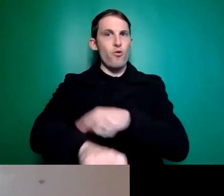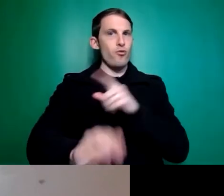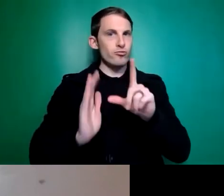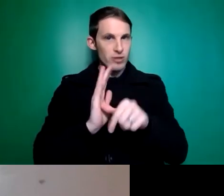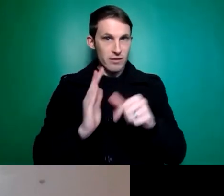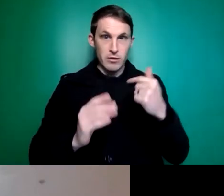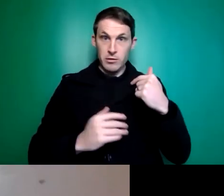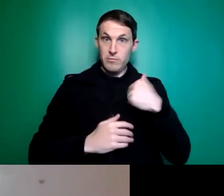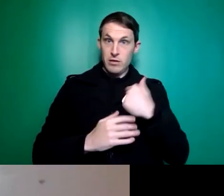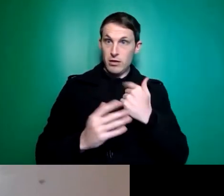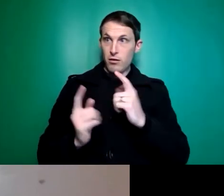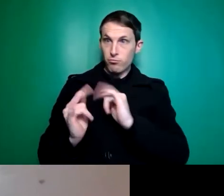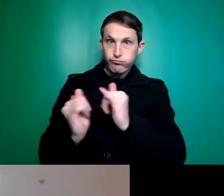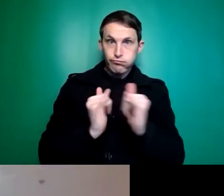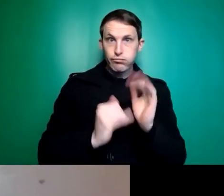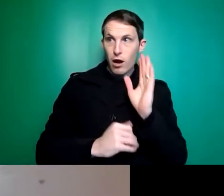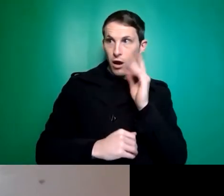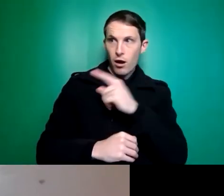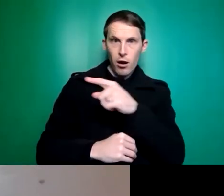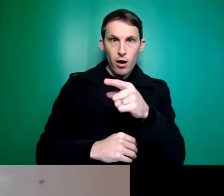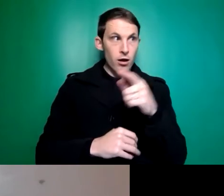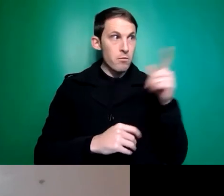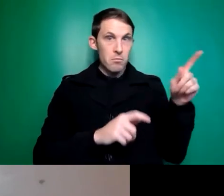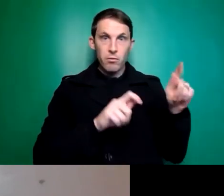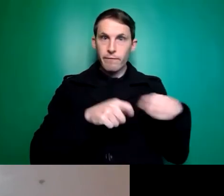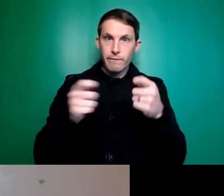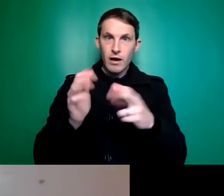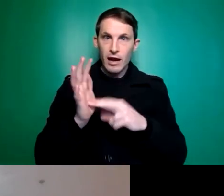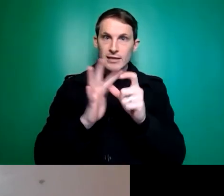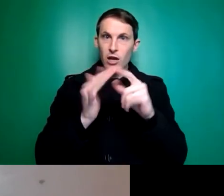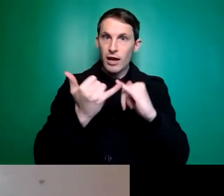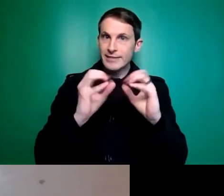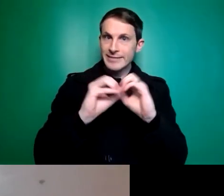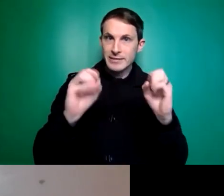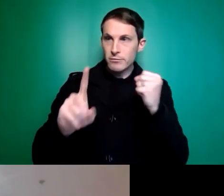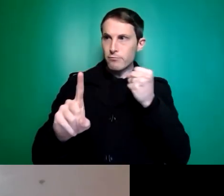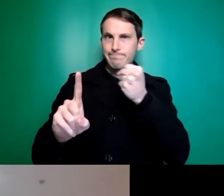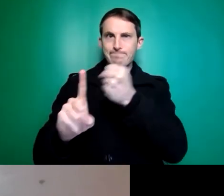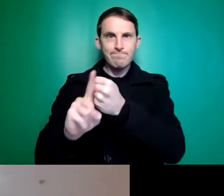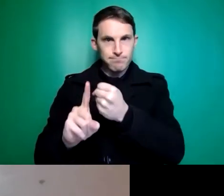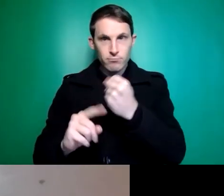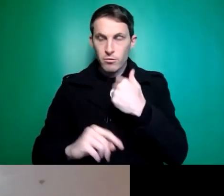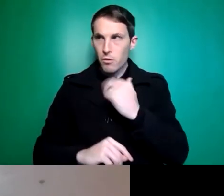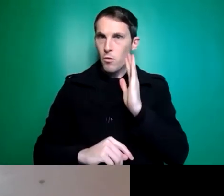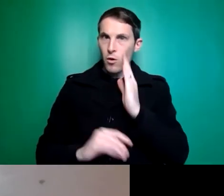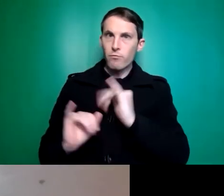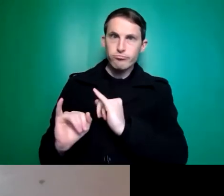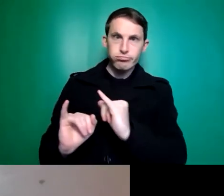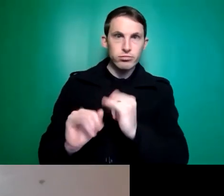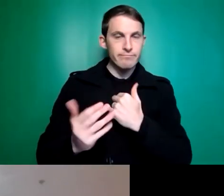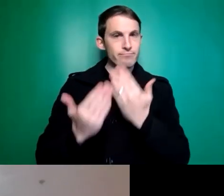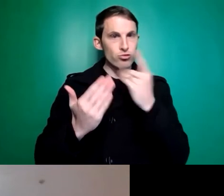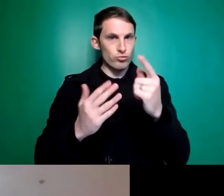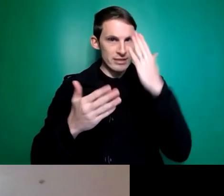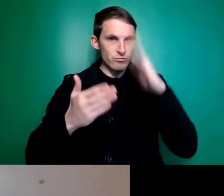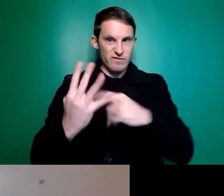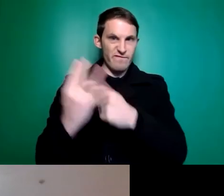people on the ground, it's so important, and I really, really share, I value, sorry, you sharing your experiences with everyone today. Also